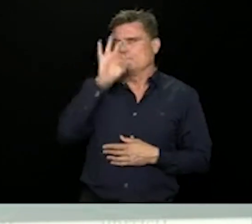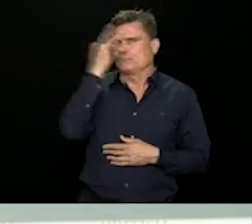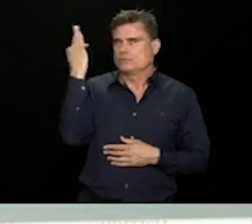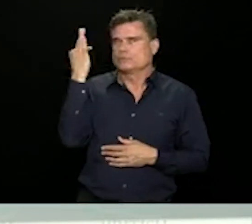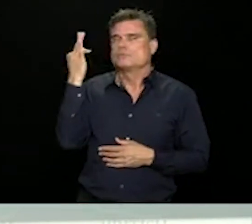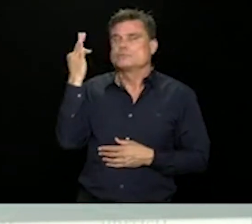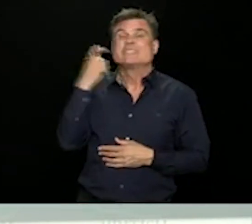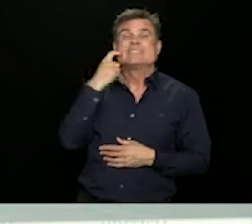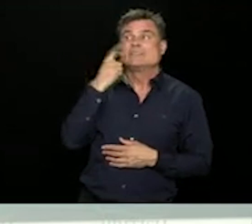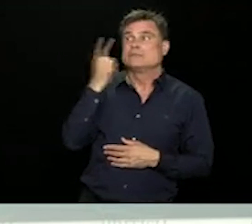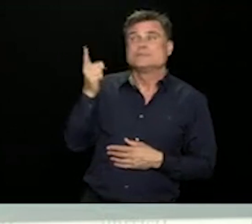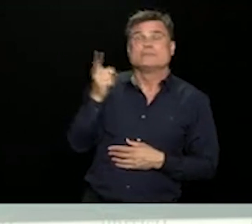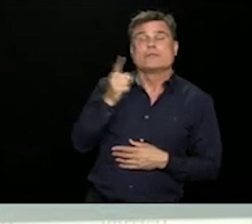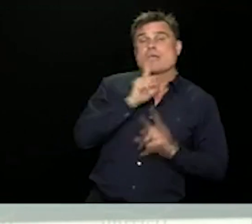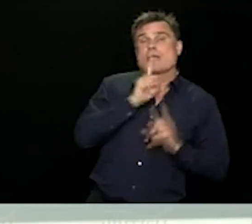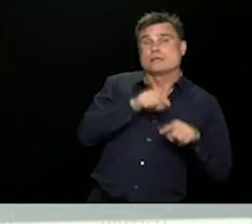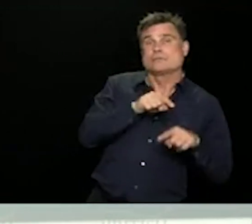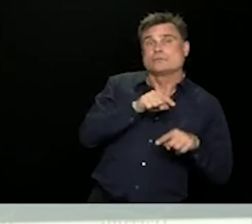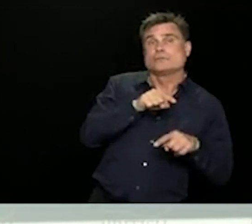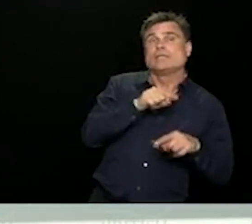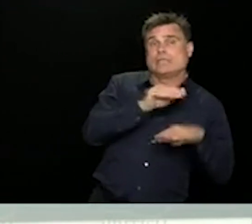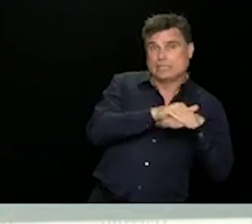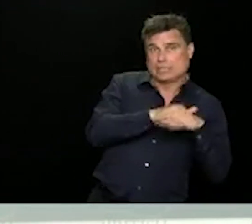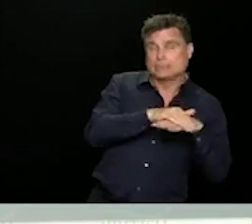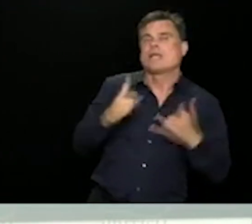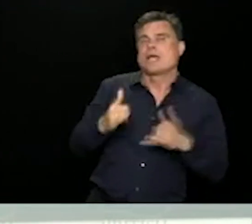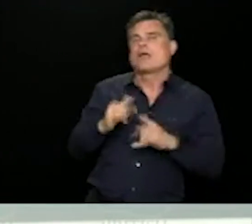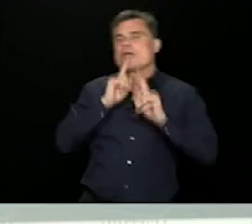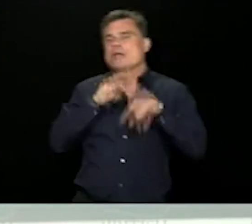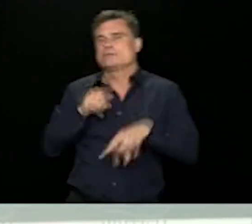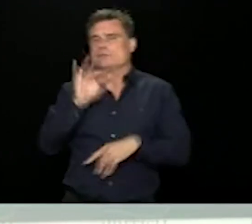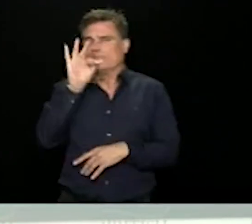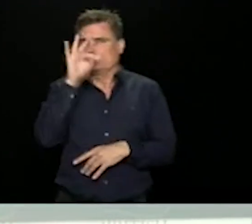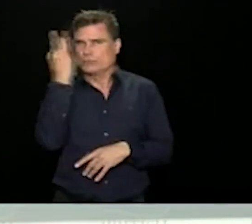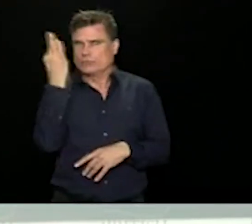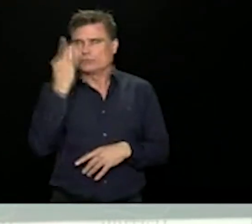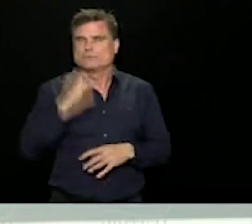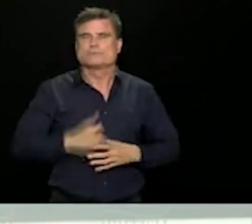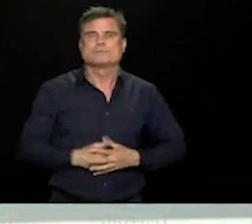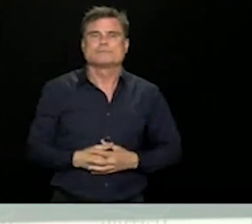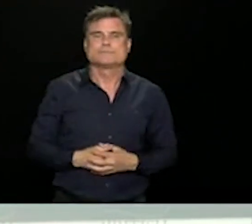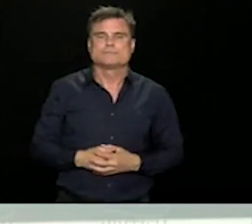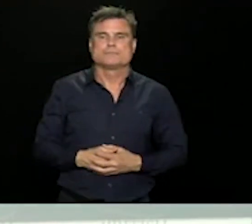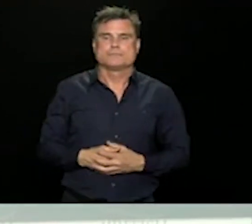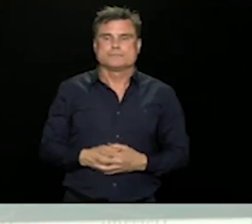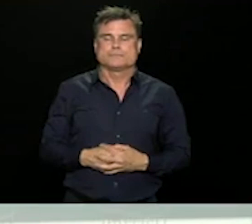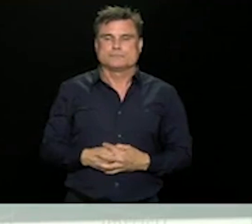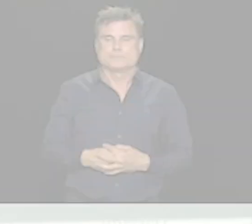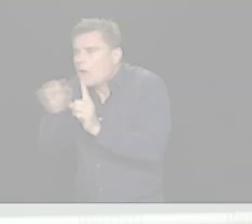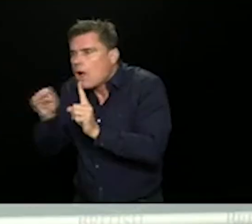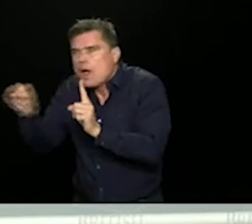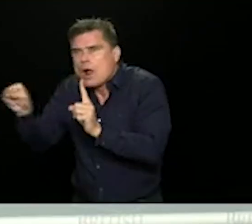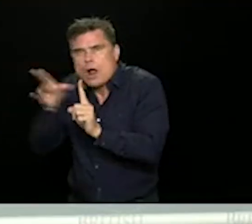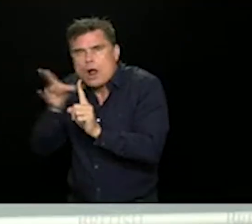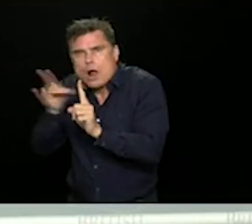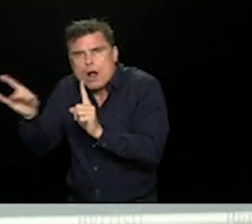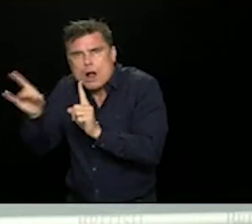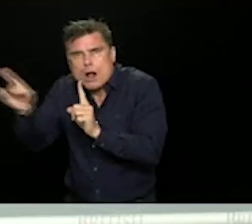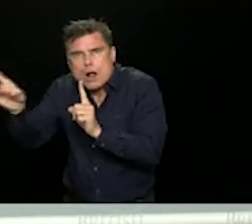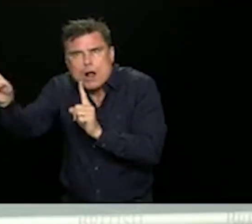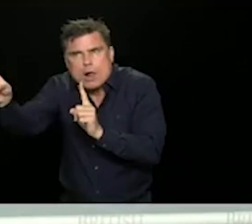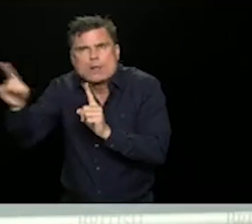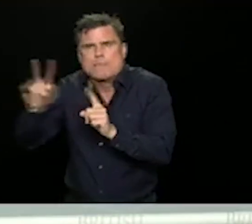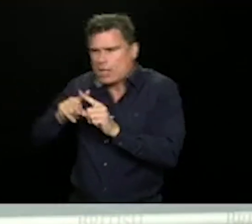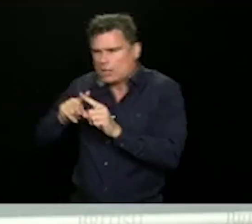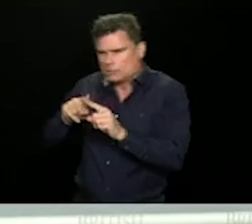their families. And then it can be passed on to situations where people are more vulnerable, like our long-term care homes. What we do,